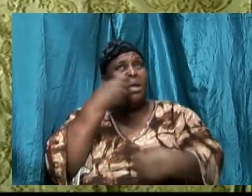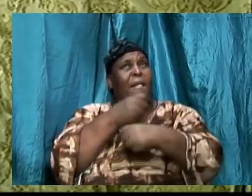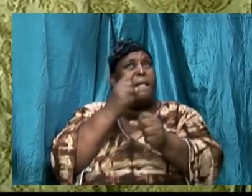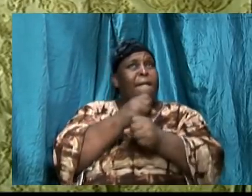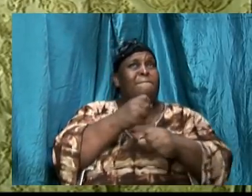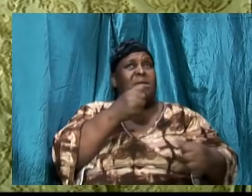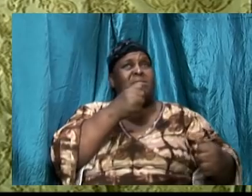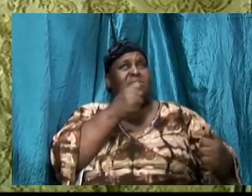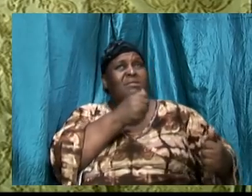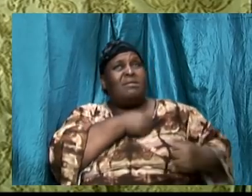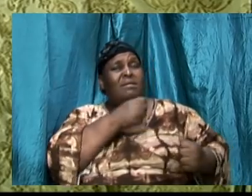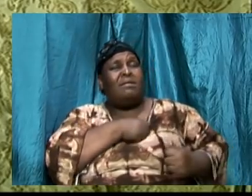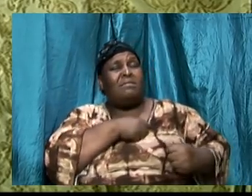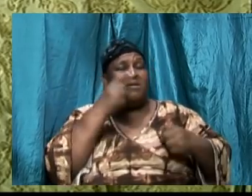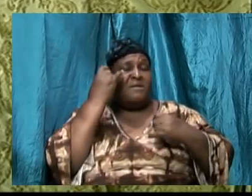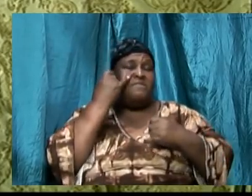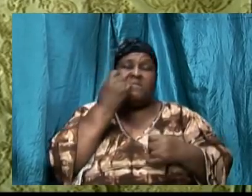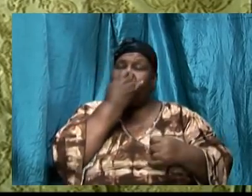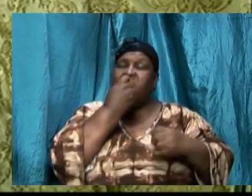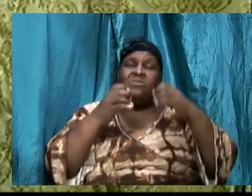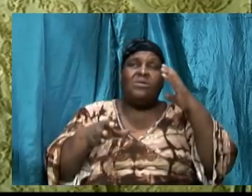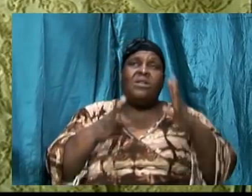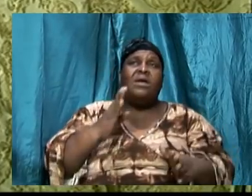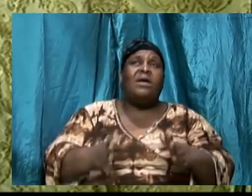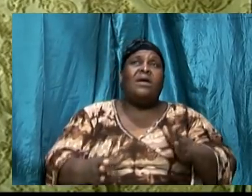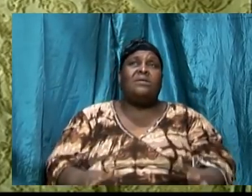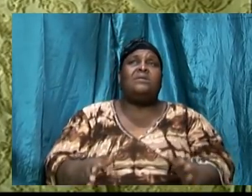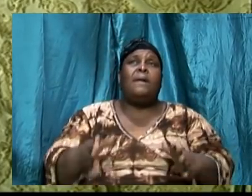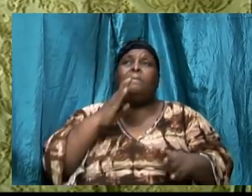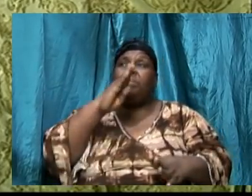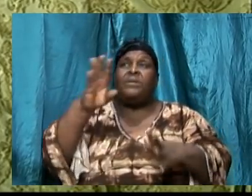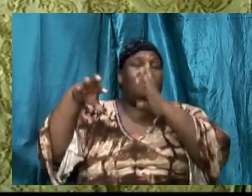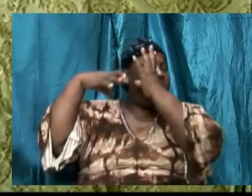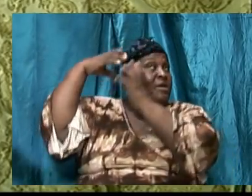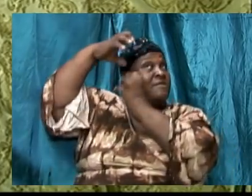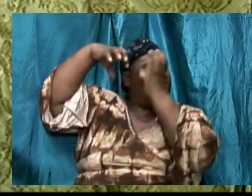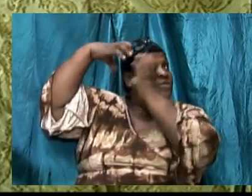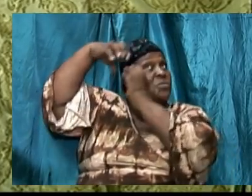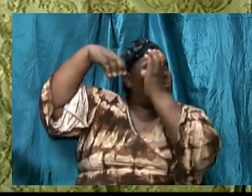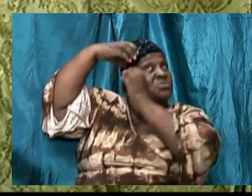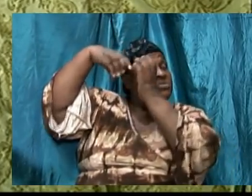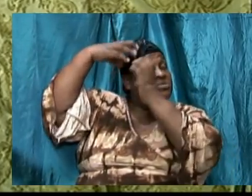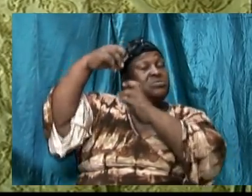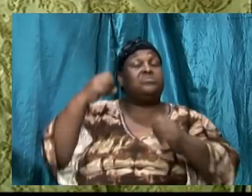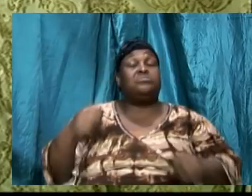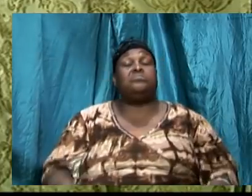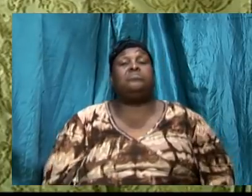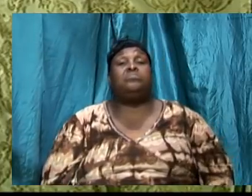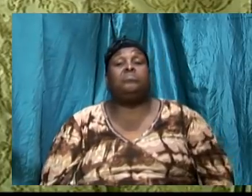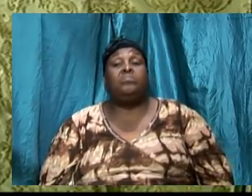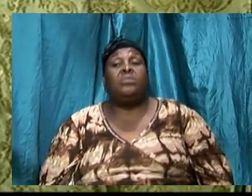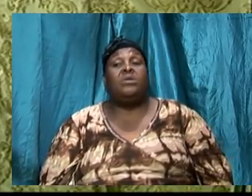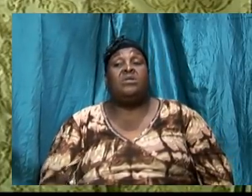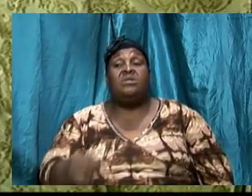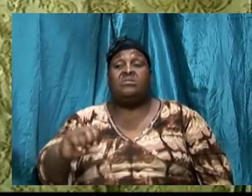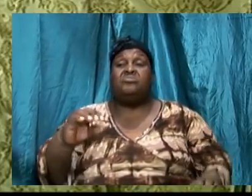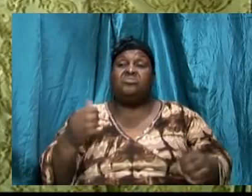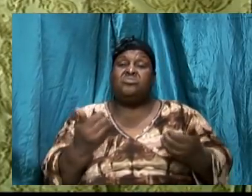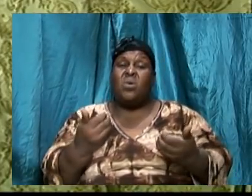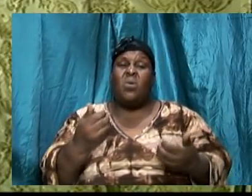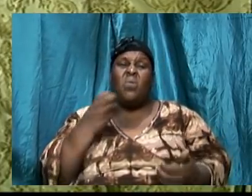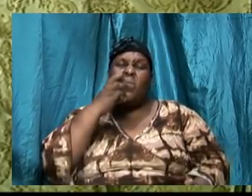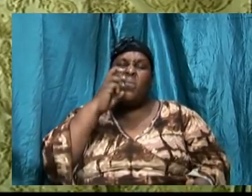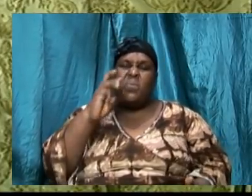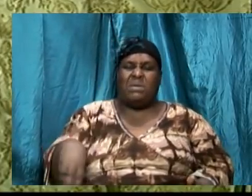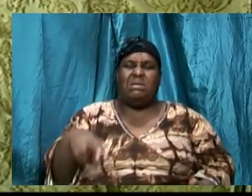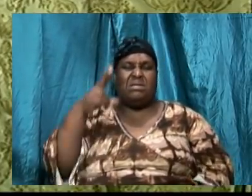yes it was and I'm going to relate and this is how wicked the adversary